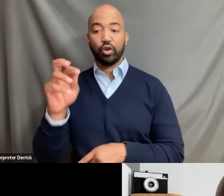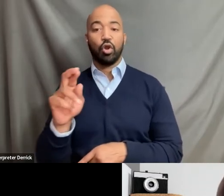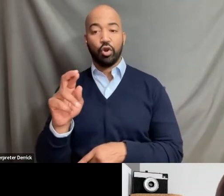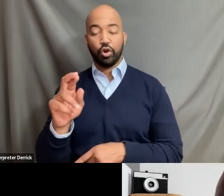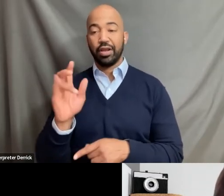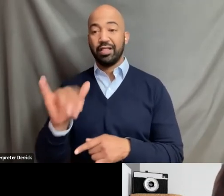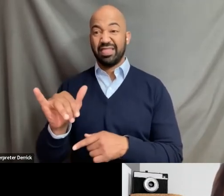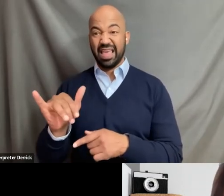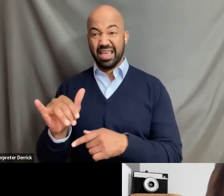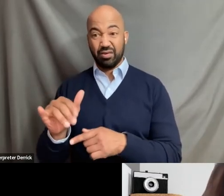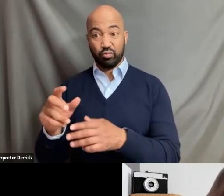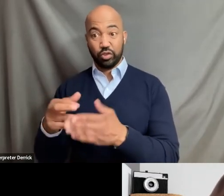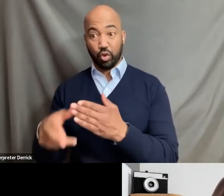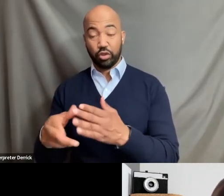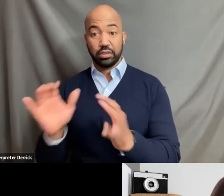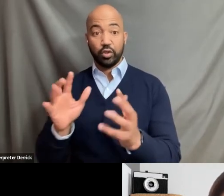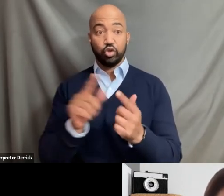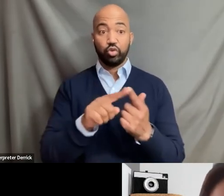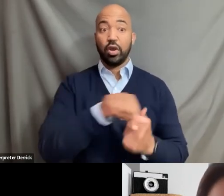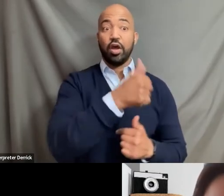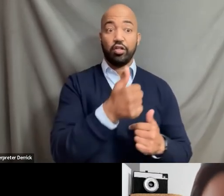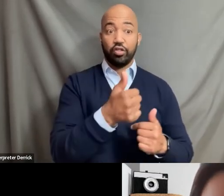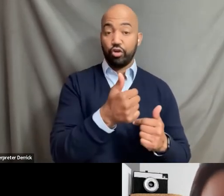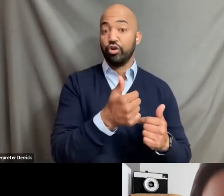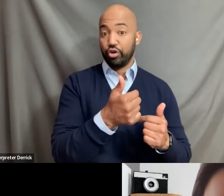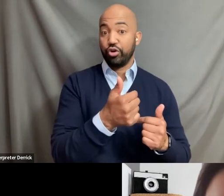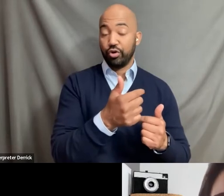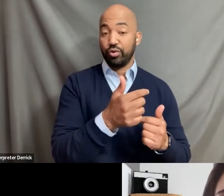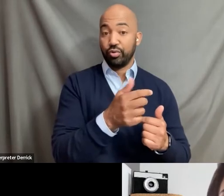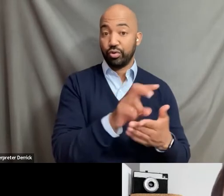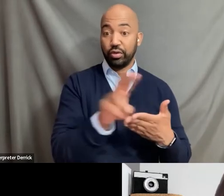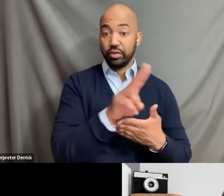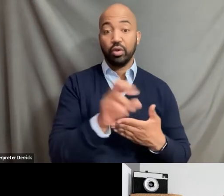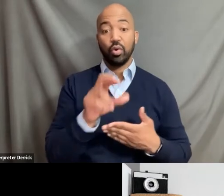results from other universities? And do you have plans to apply this to other organizations?